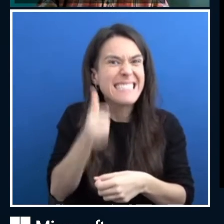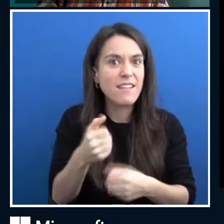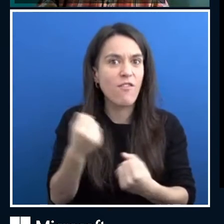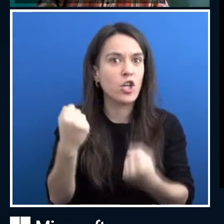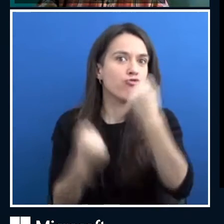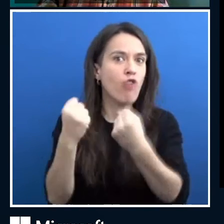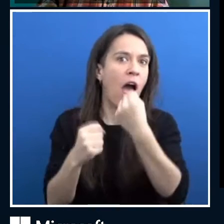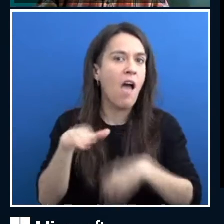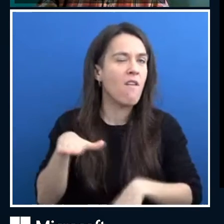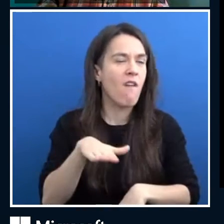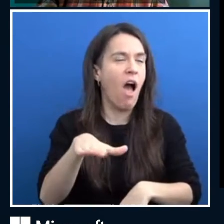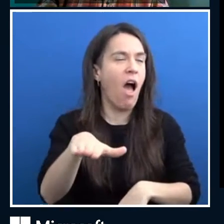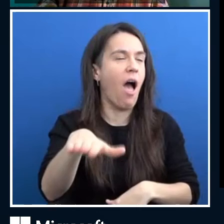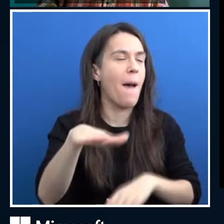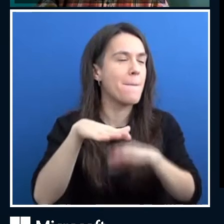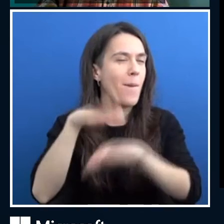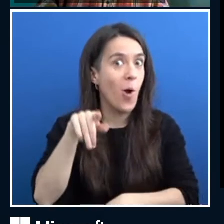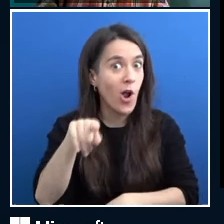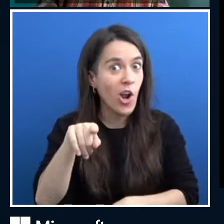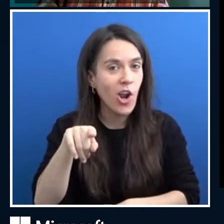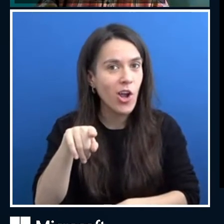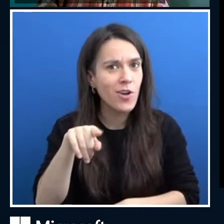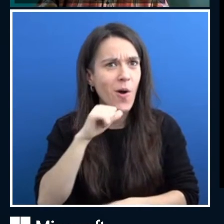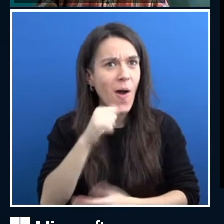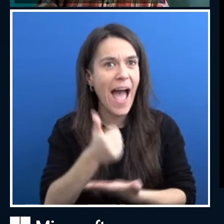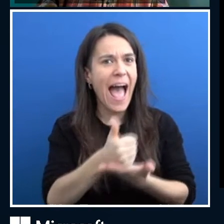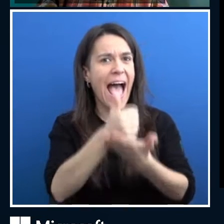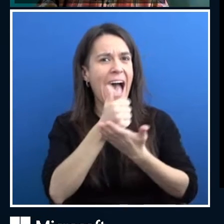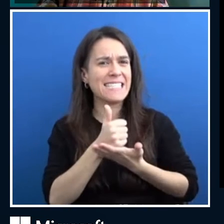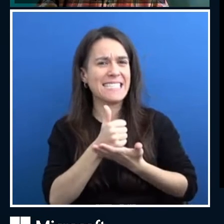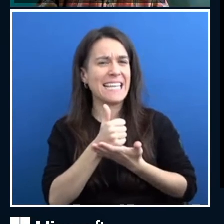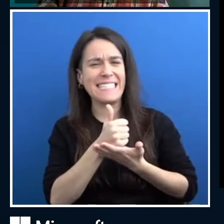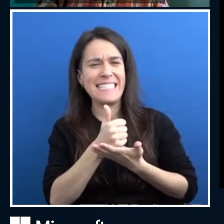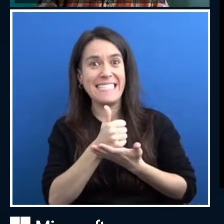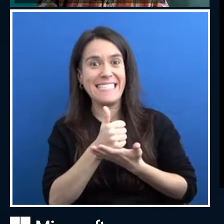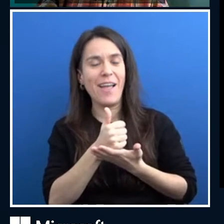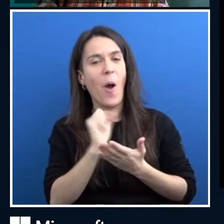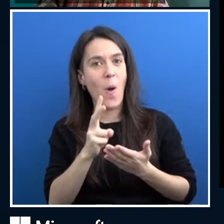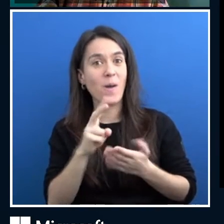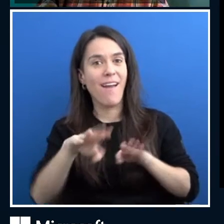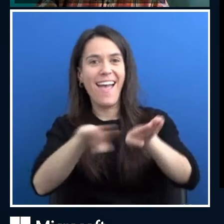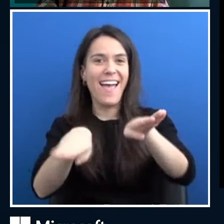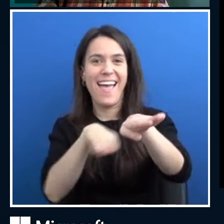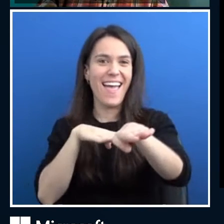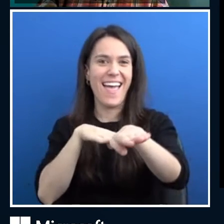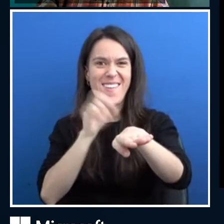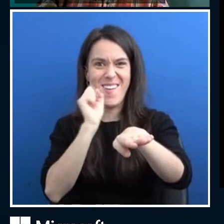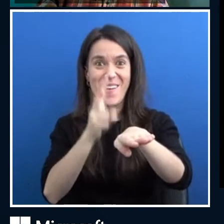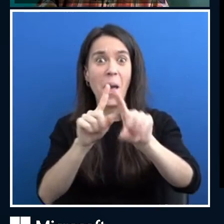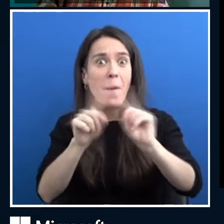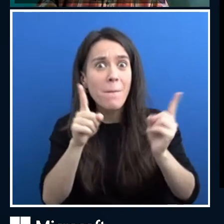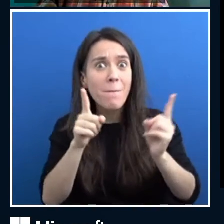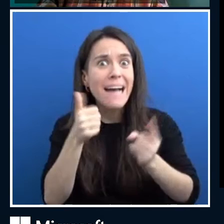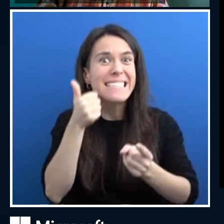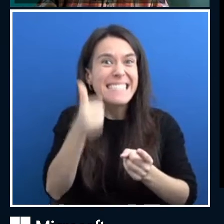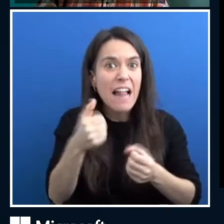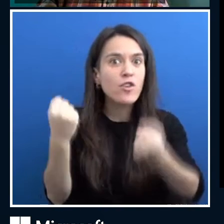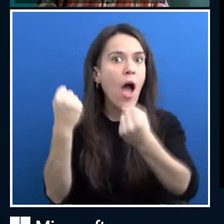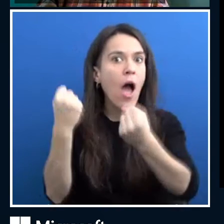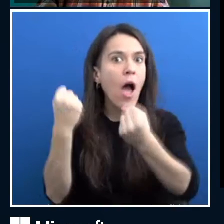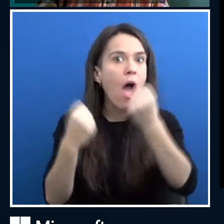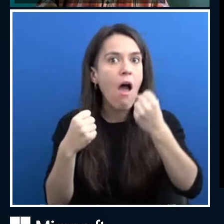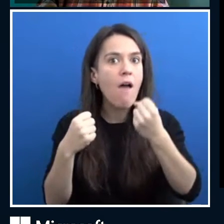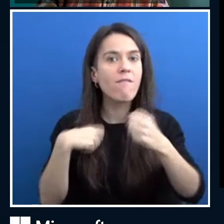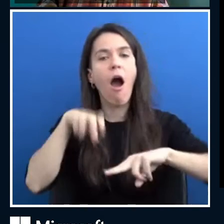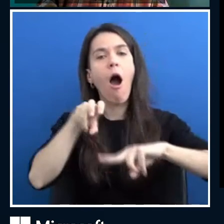control there. So it's not just assisting, it's going to drive you. But we know that there's brands out there who are doing self driving cars, we spoke about it in the